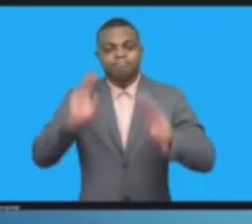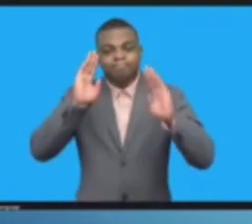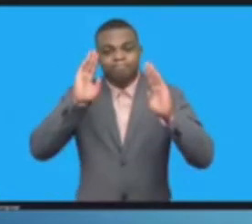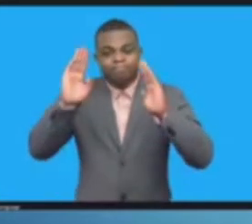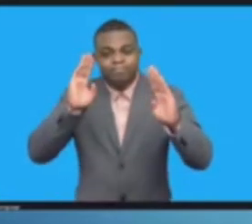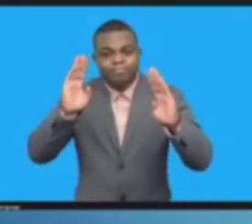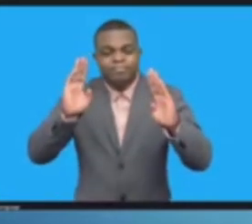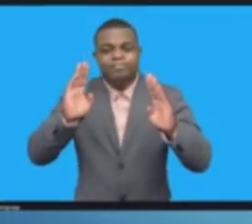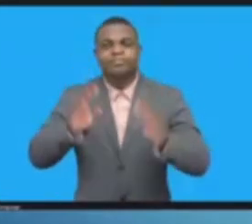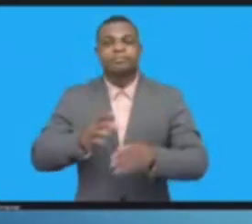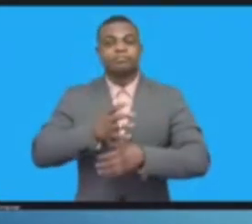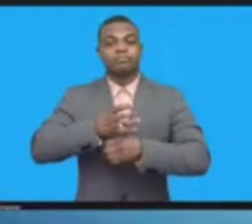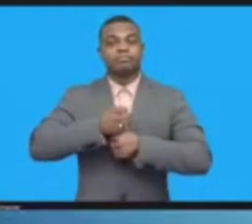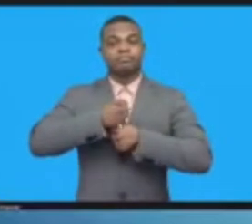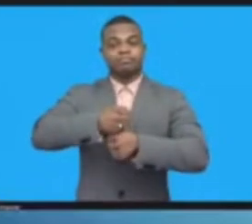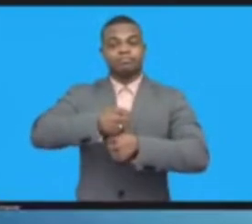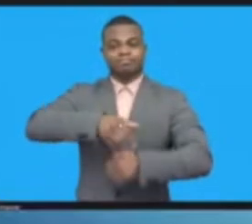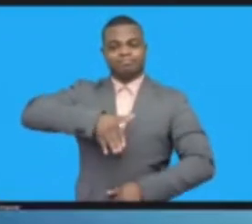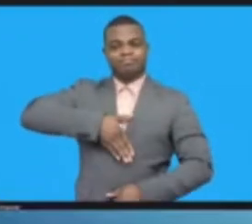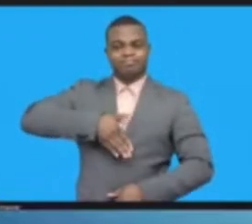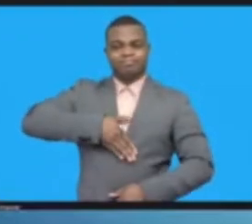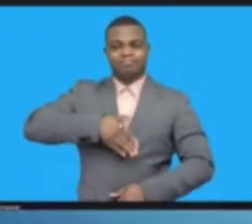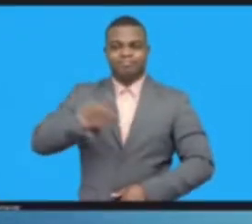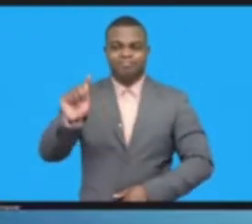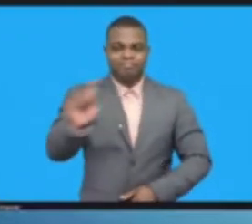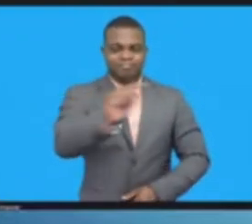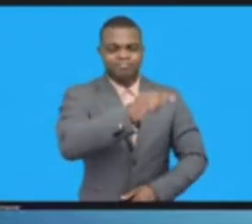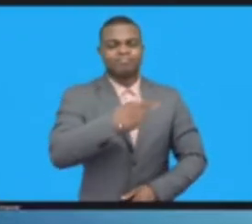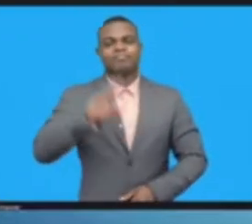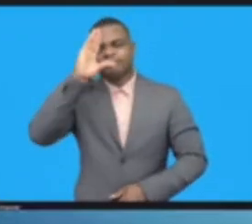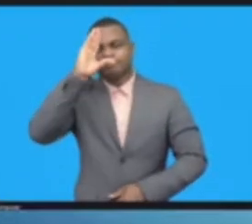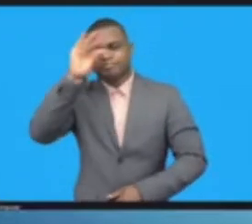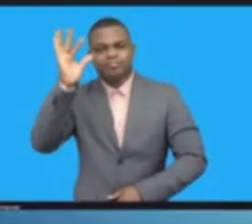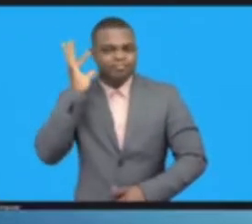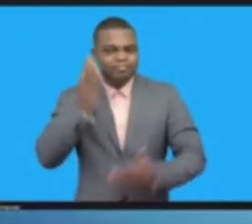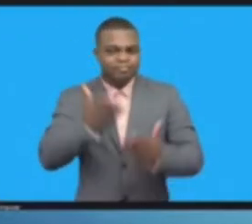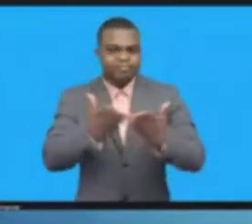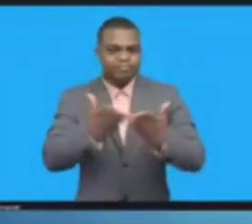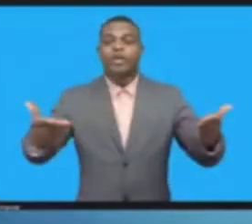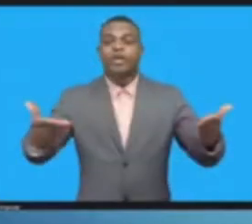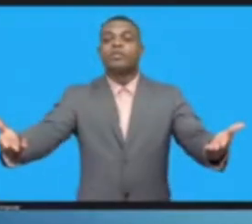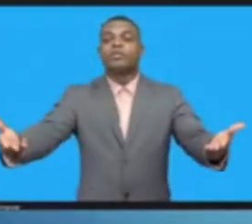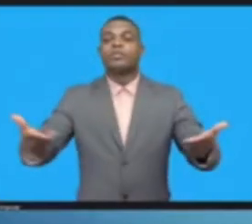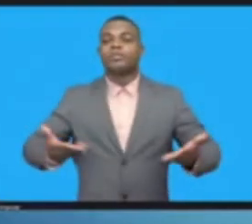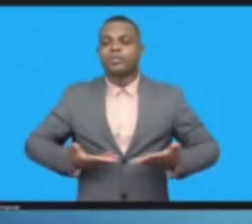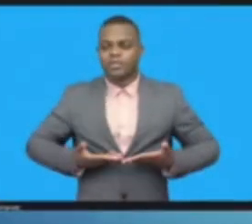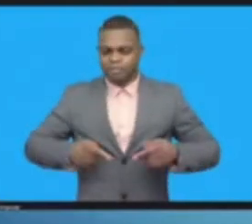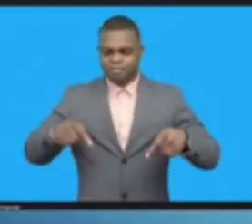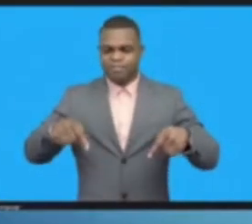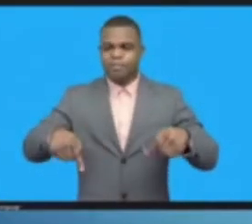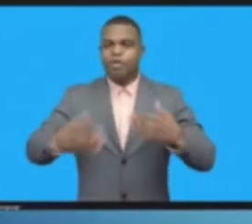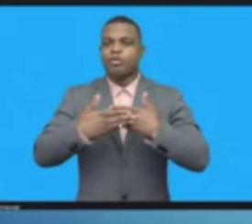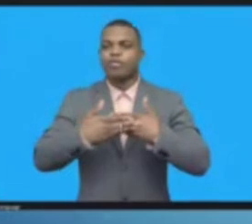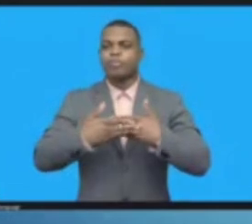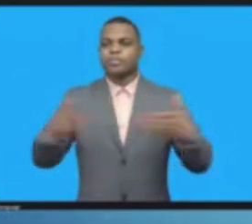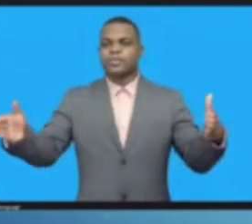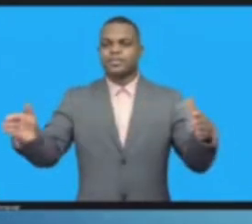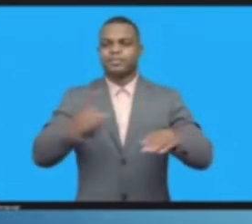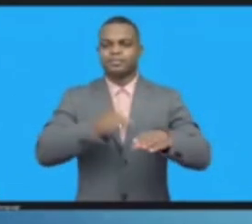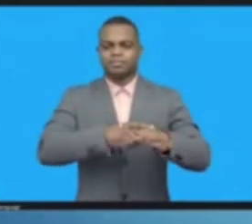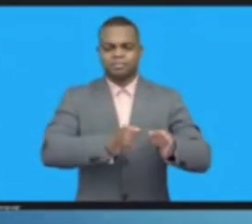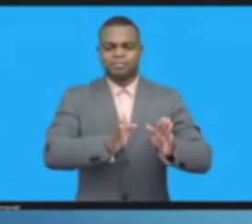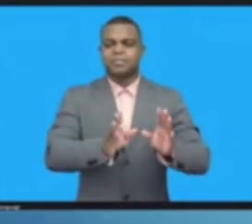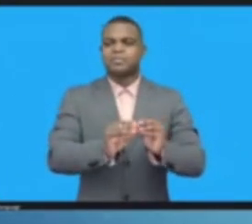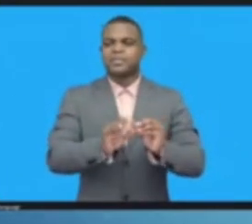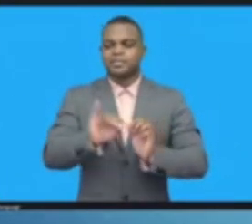17th IGF. Without much further ado, let me please call on our first speaker, Ms. Doreen